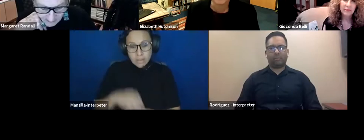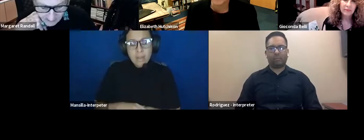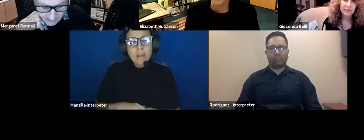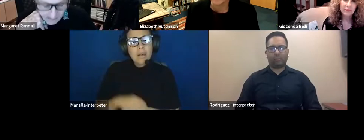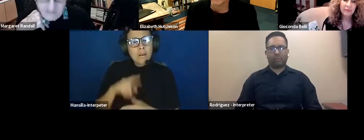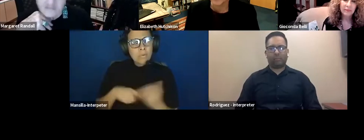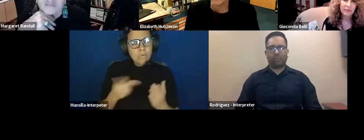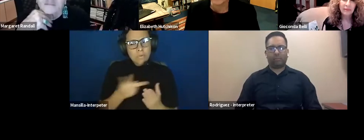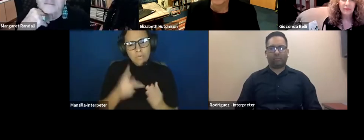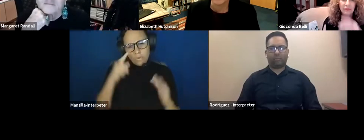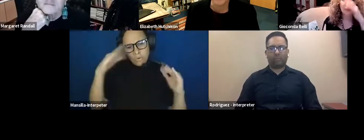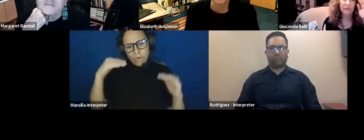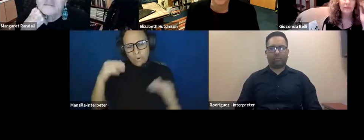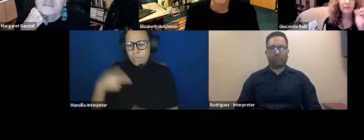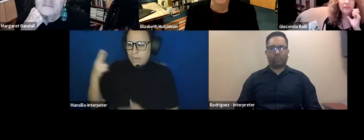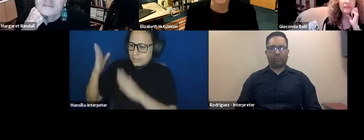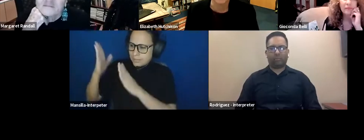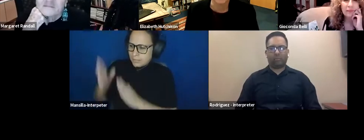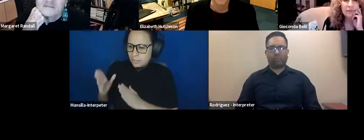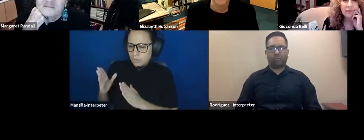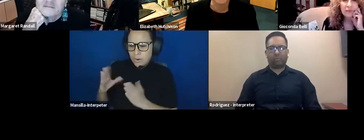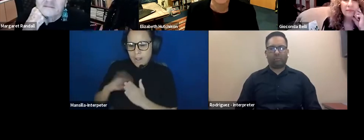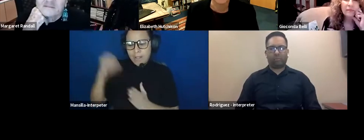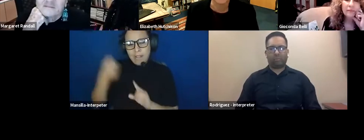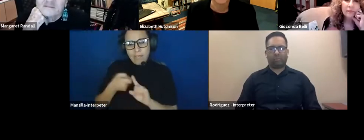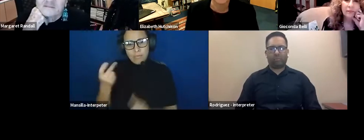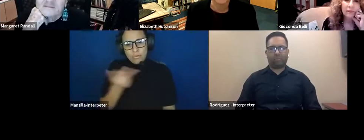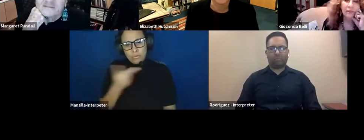hope that historians take away from your story?